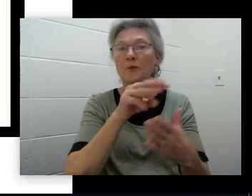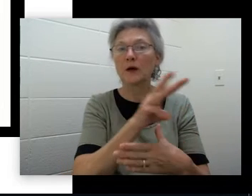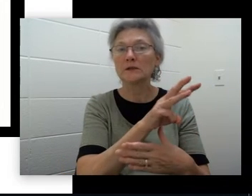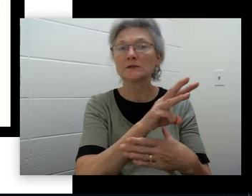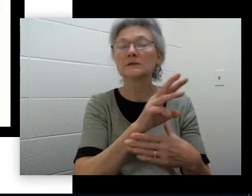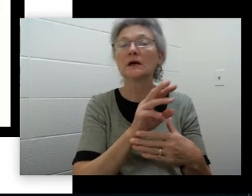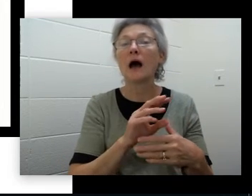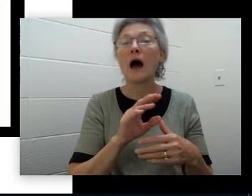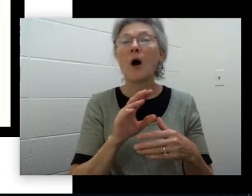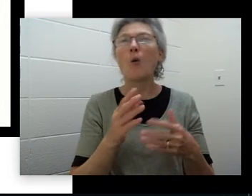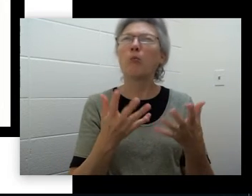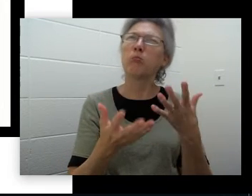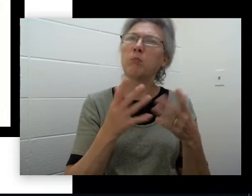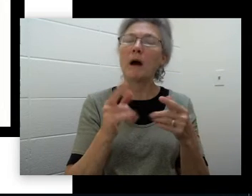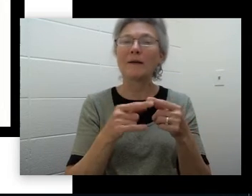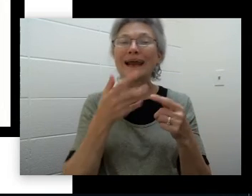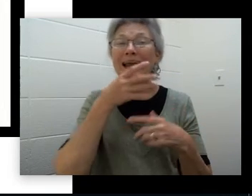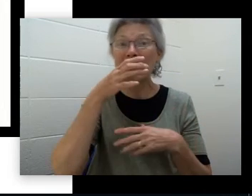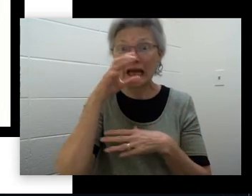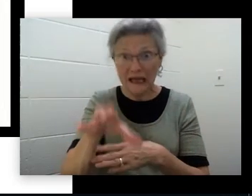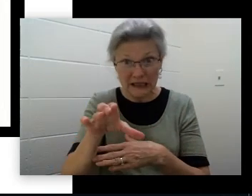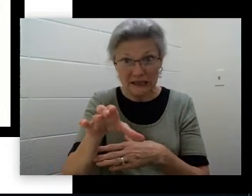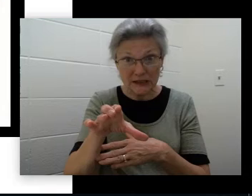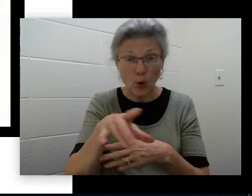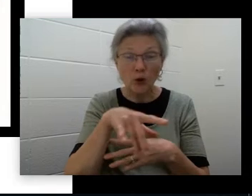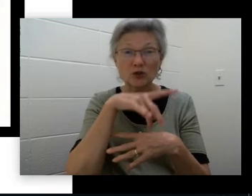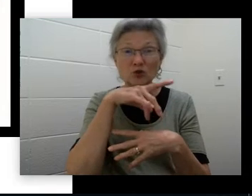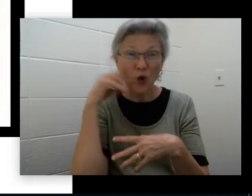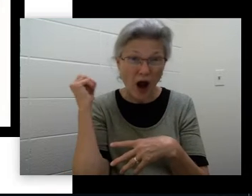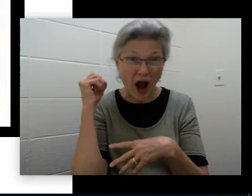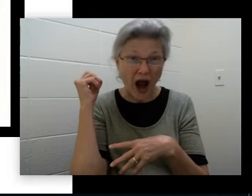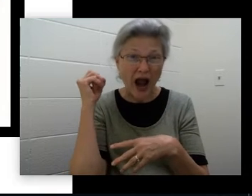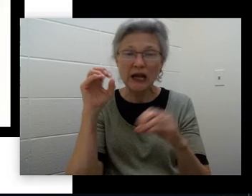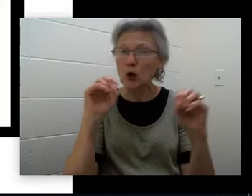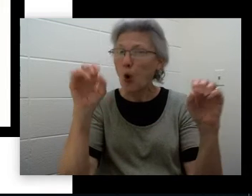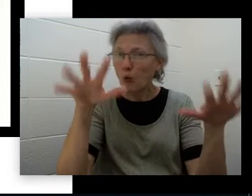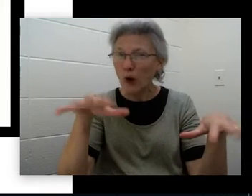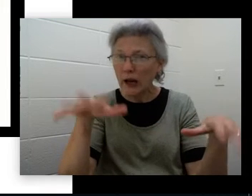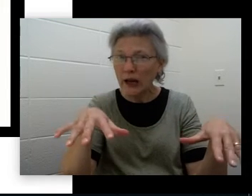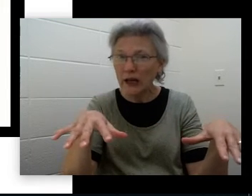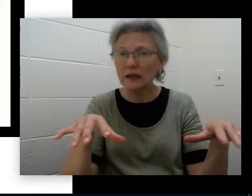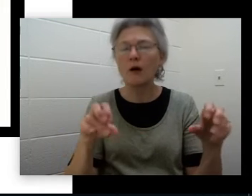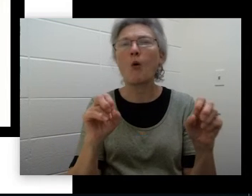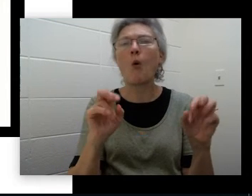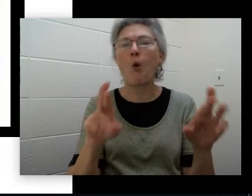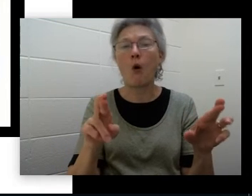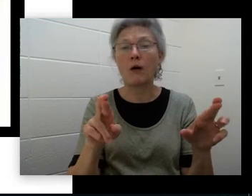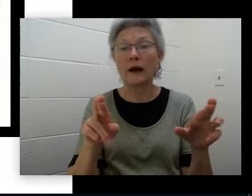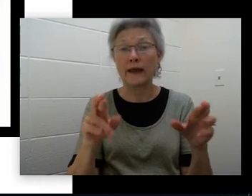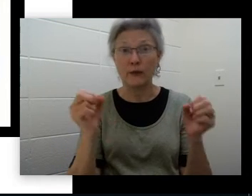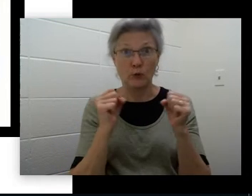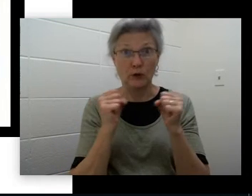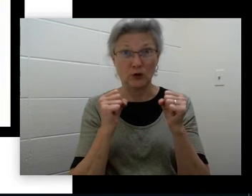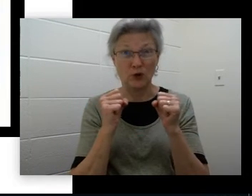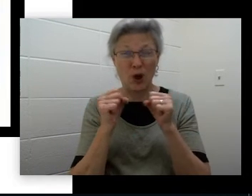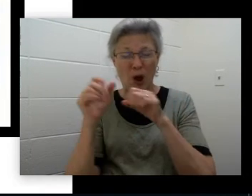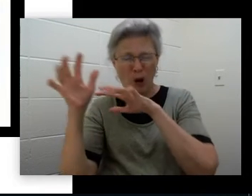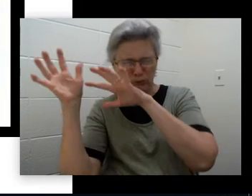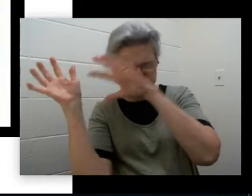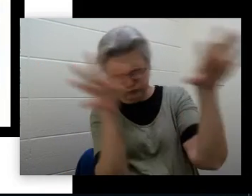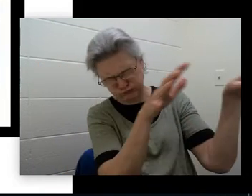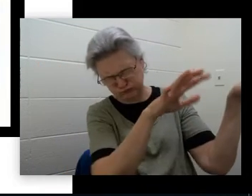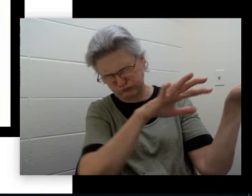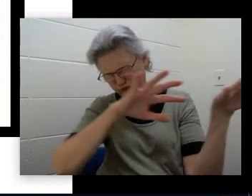a heat wave or drought when it's really dry? Or in the winter, blizzards.